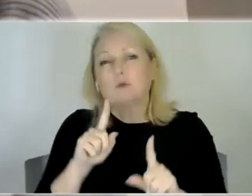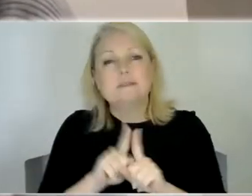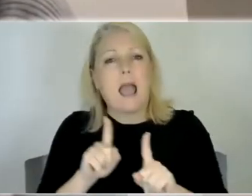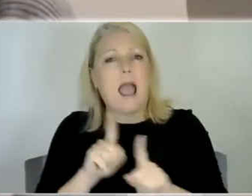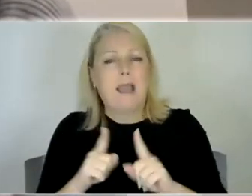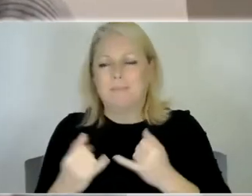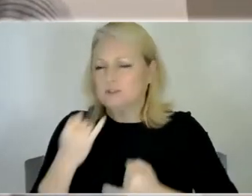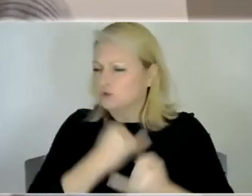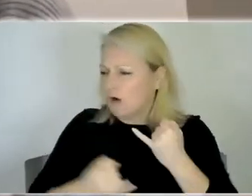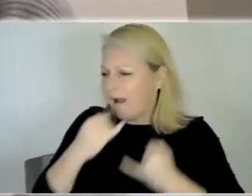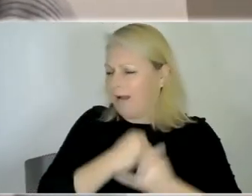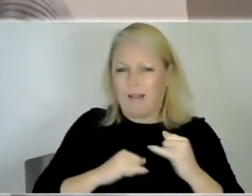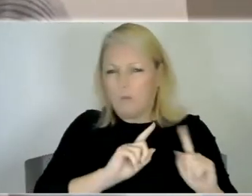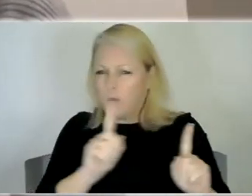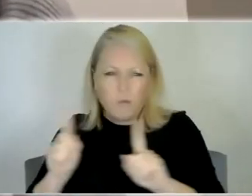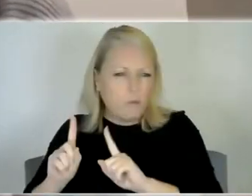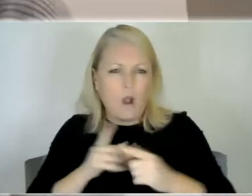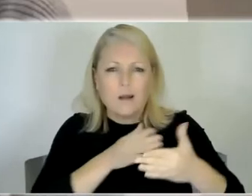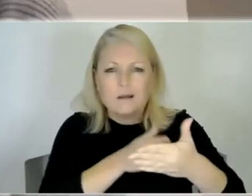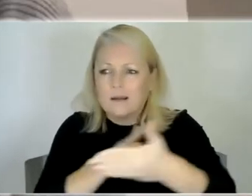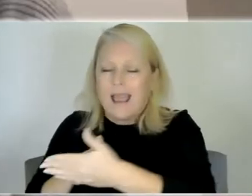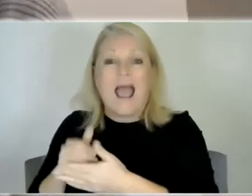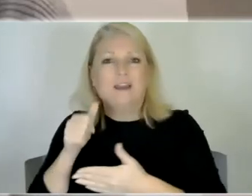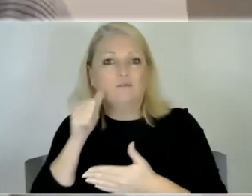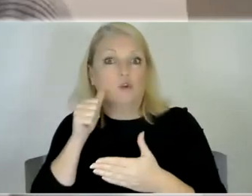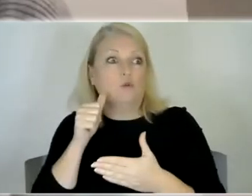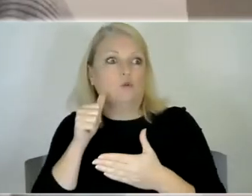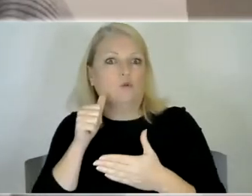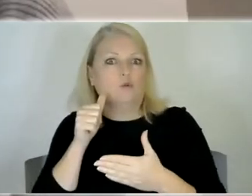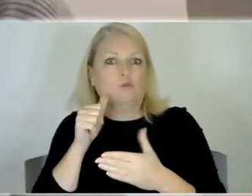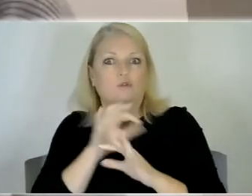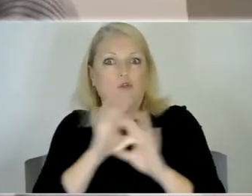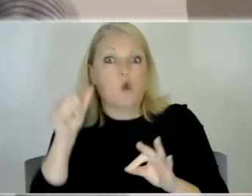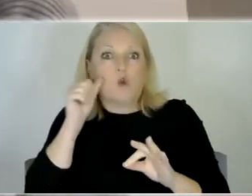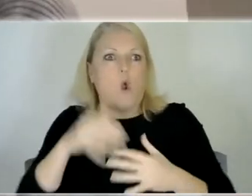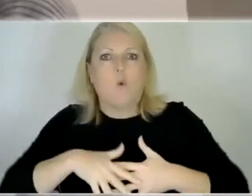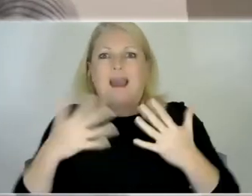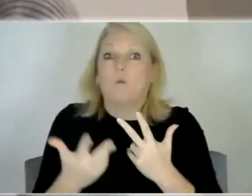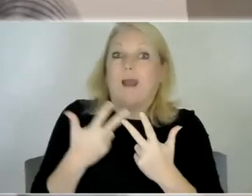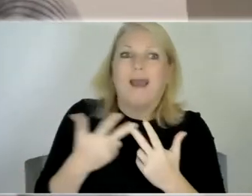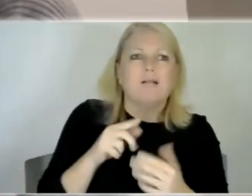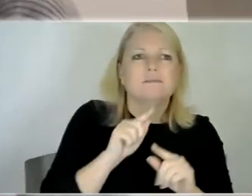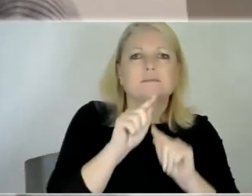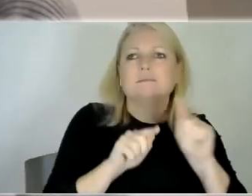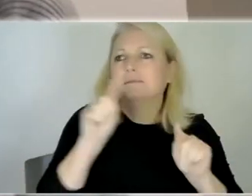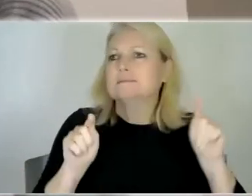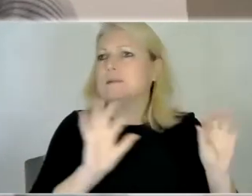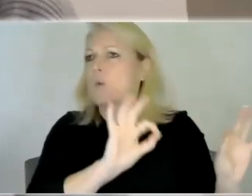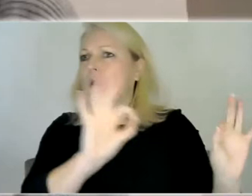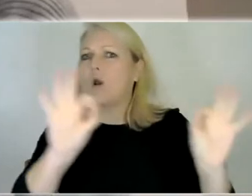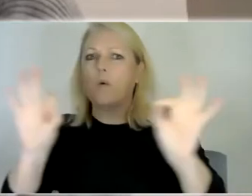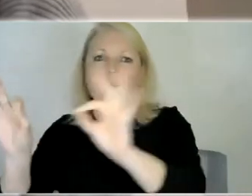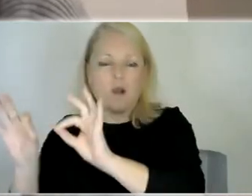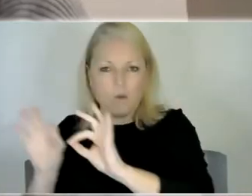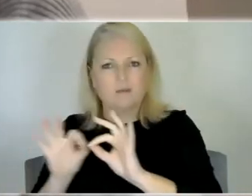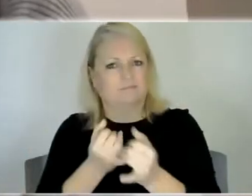particularly if you haven't been around or if you don't know anyone else that has that have kids with autism um I did you